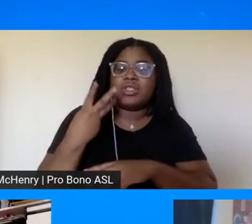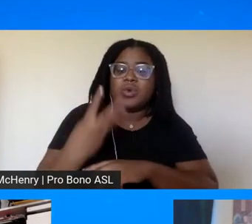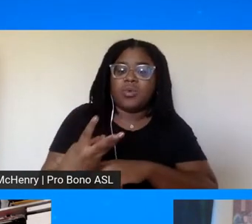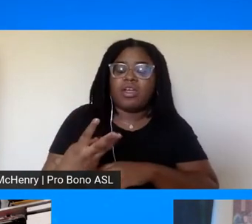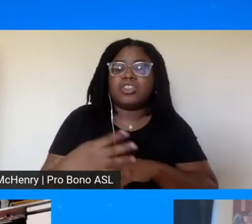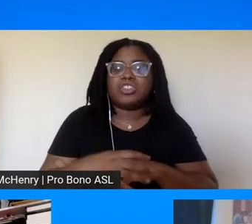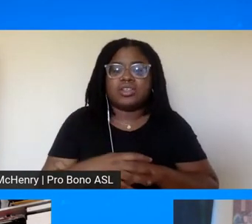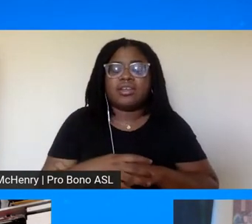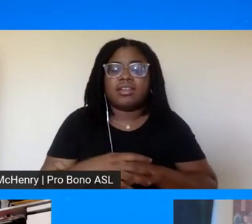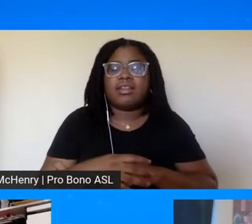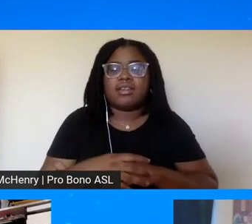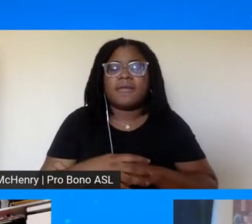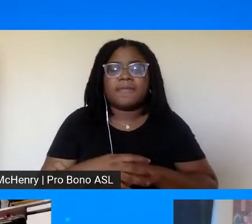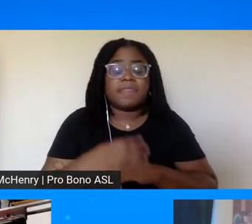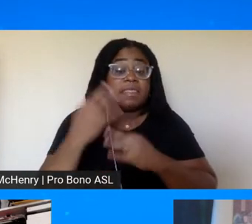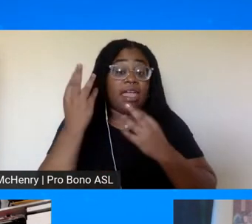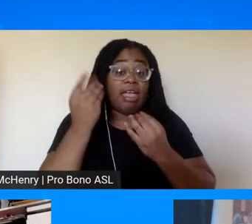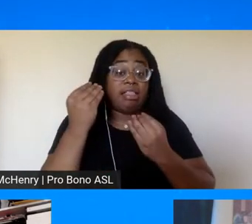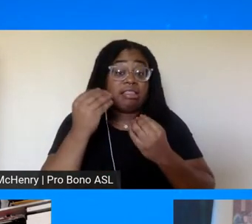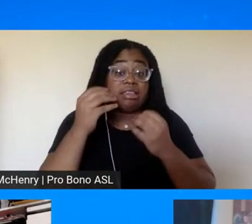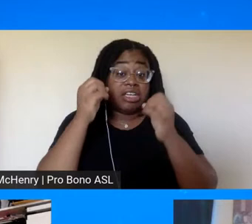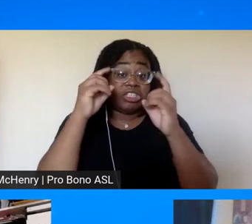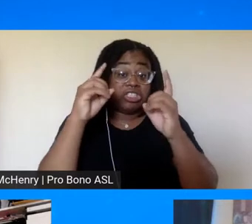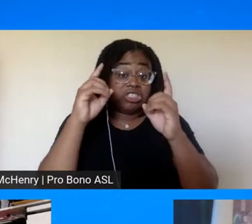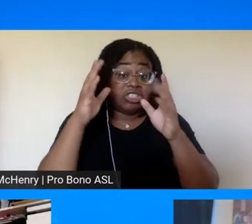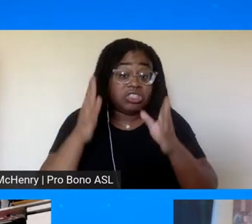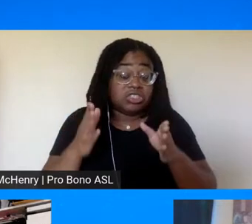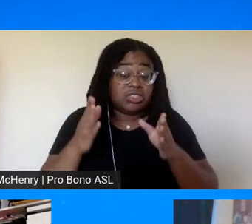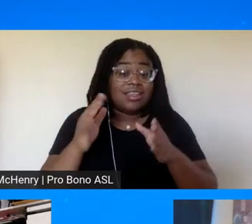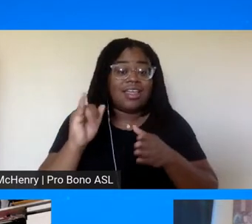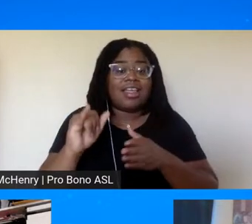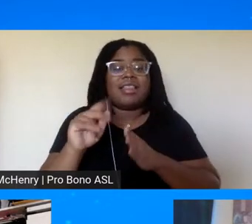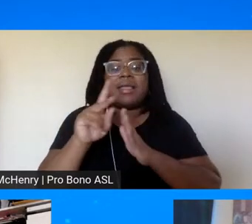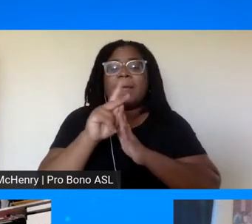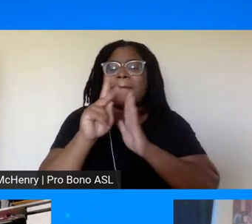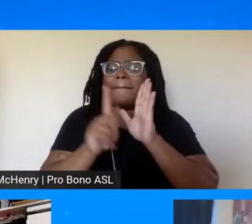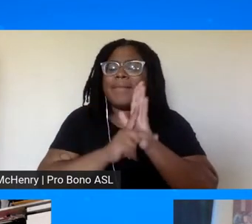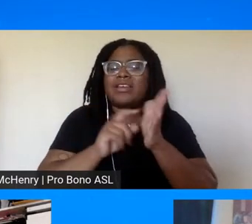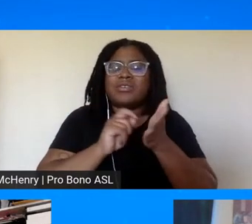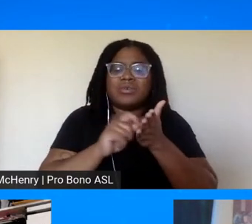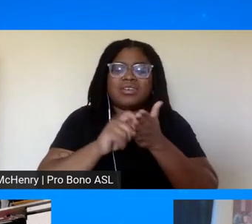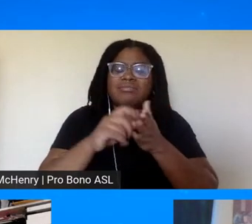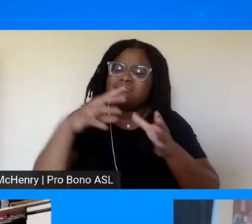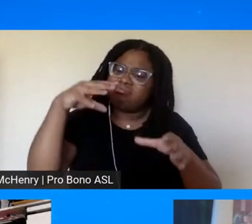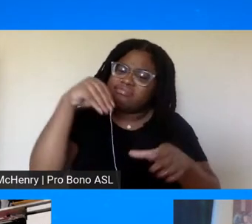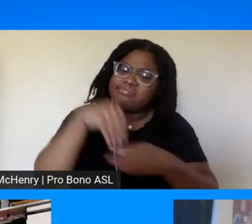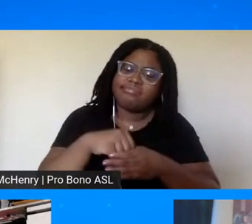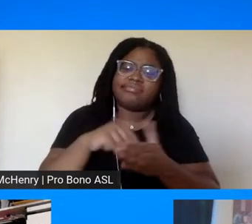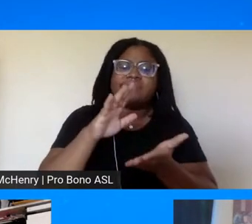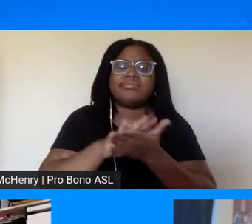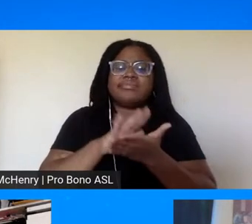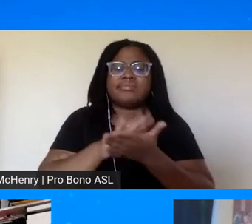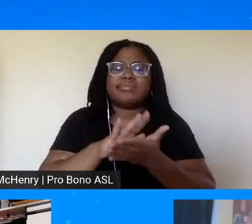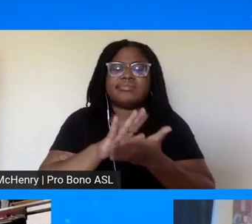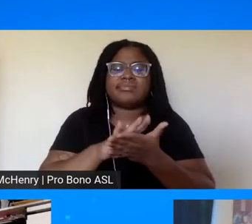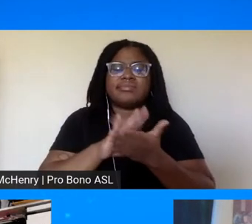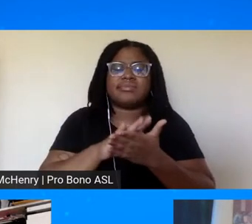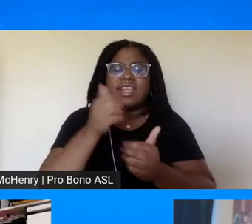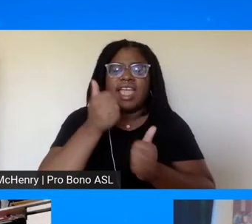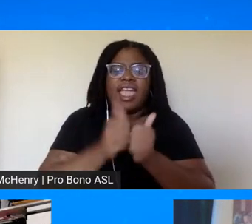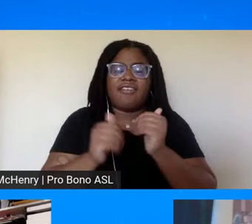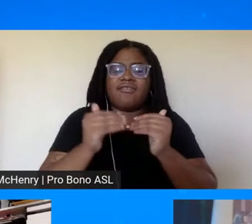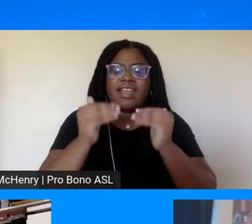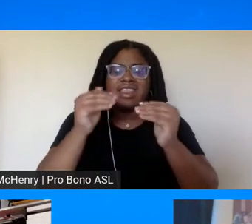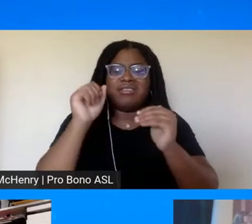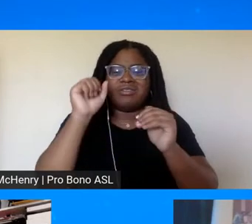think, as an educationalist, that policy writing should be an embedded learning outcome at every level of education in this nation, right? So that we can